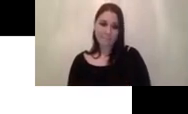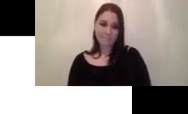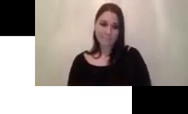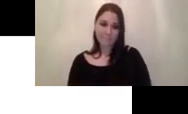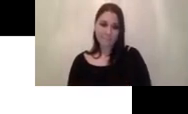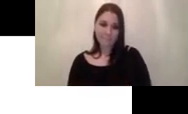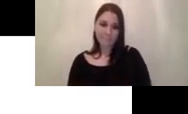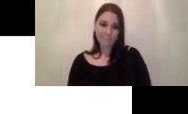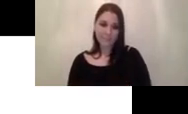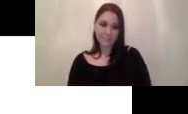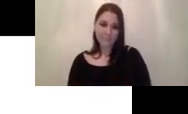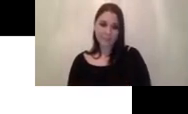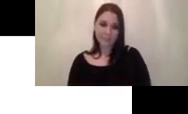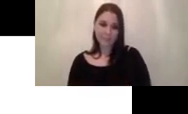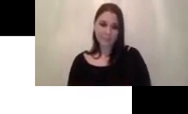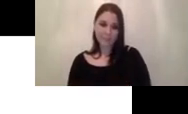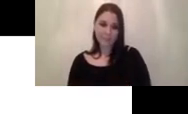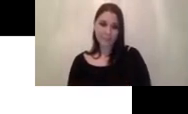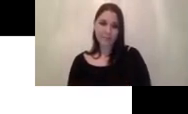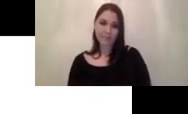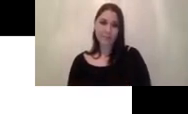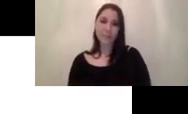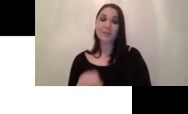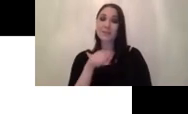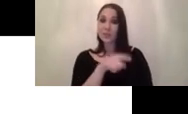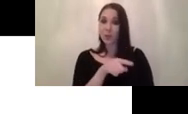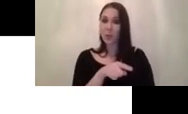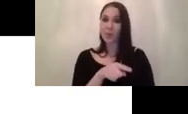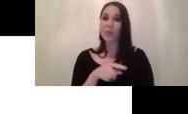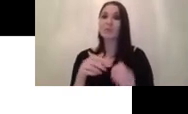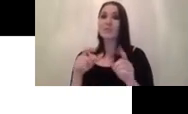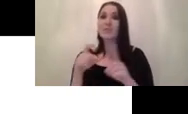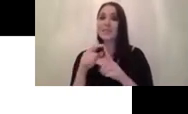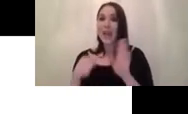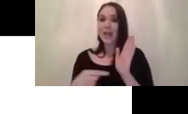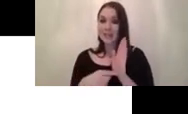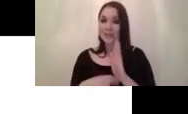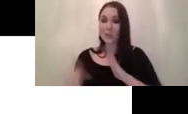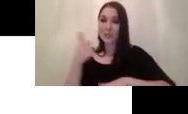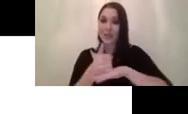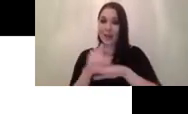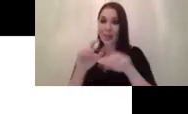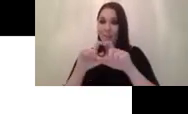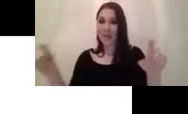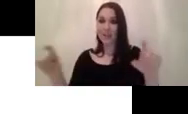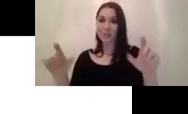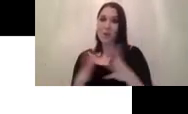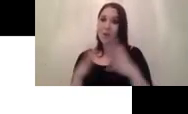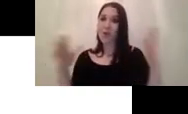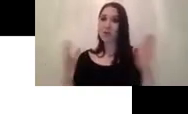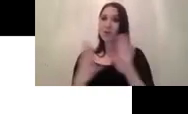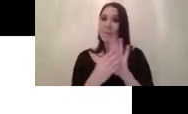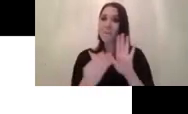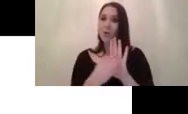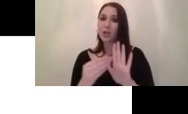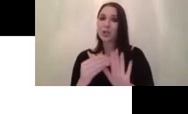so the efficient debt was setting a benchmark for a long while with the largest model uh although it's really slow but it's